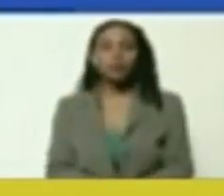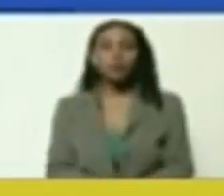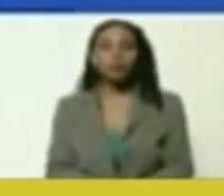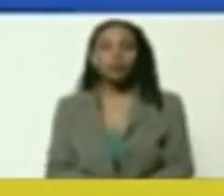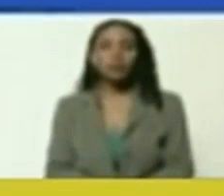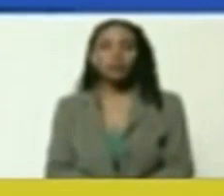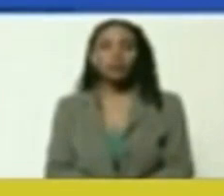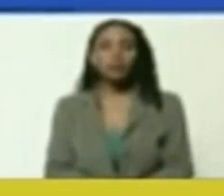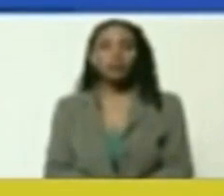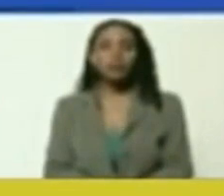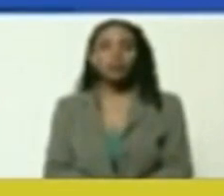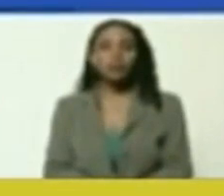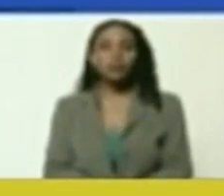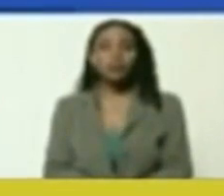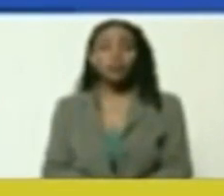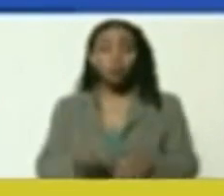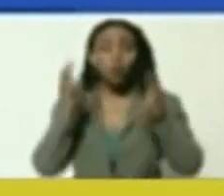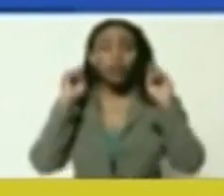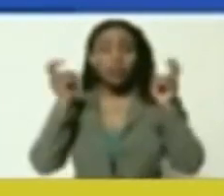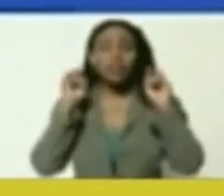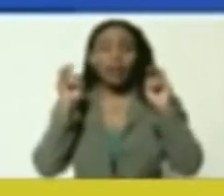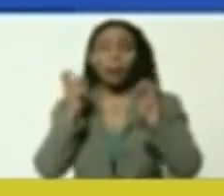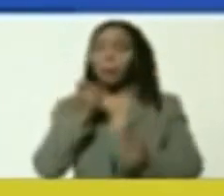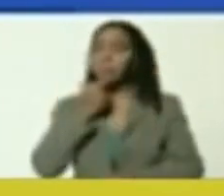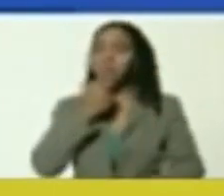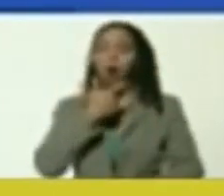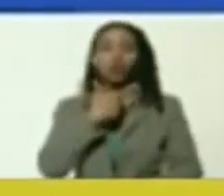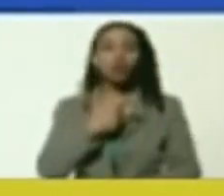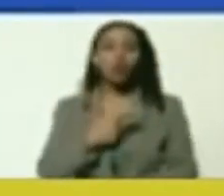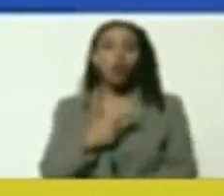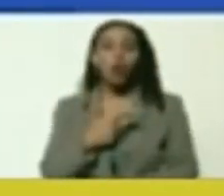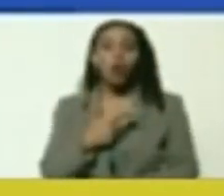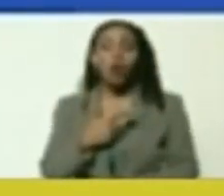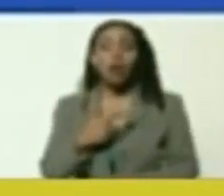It is a community for the common destiny of humanity. It is a beautiful concept,